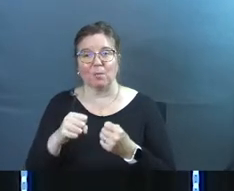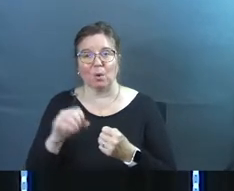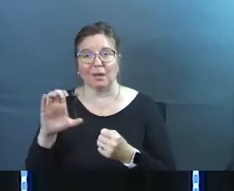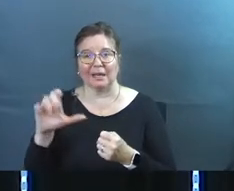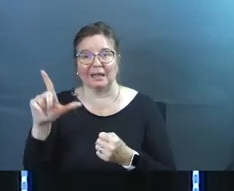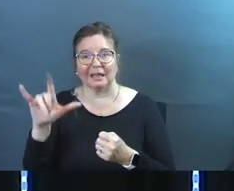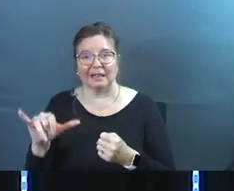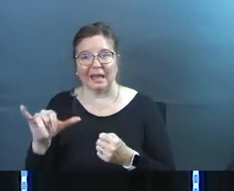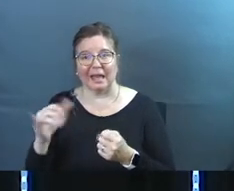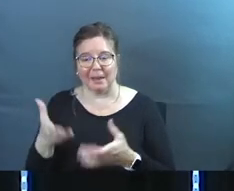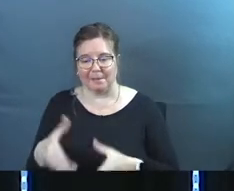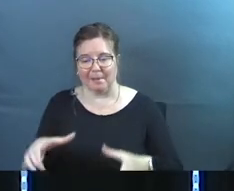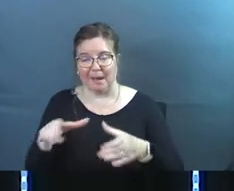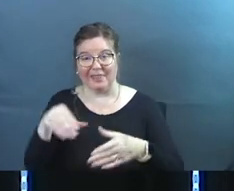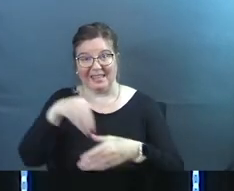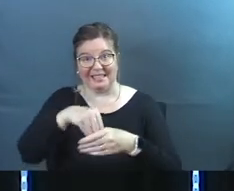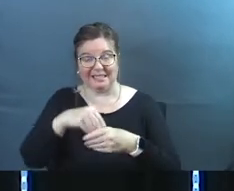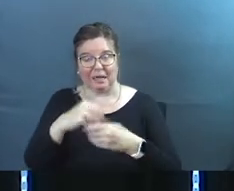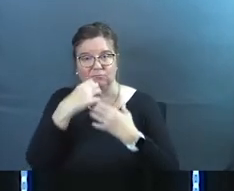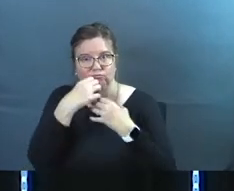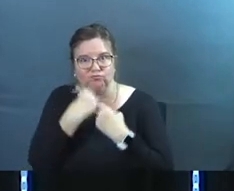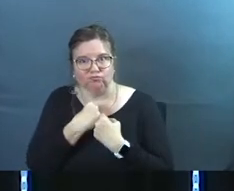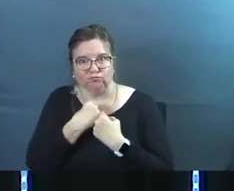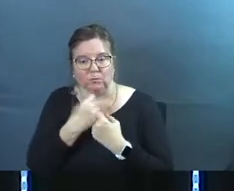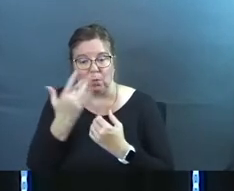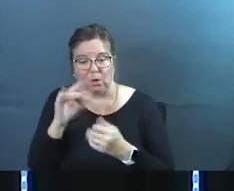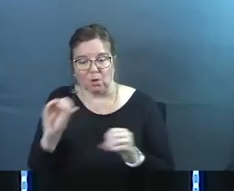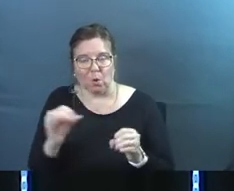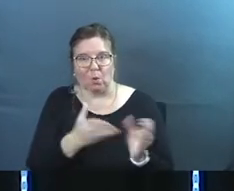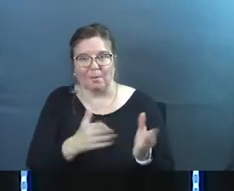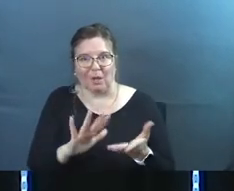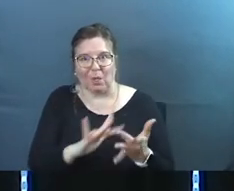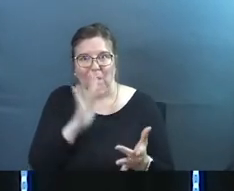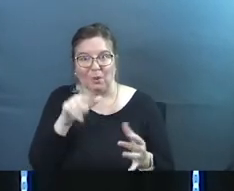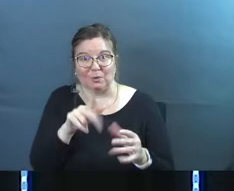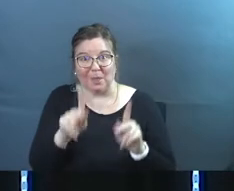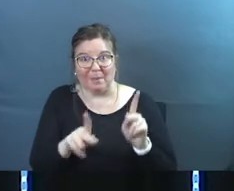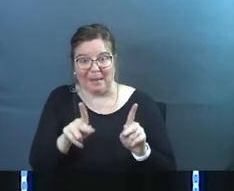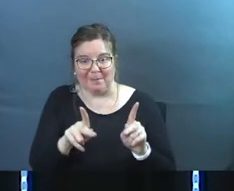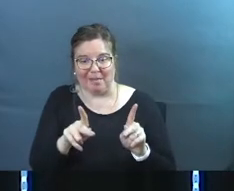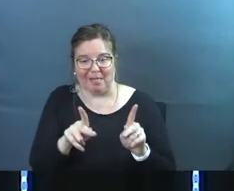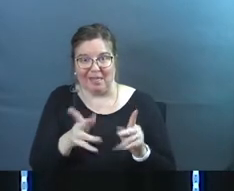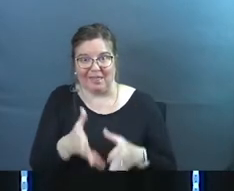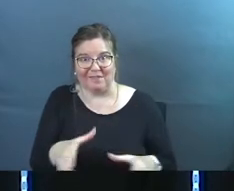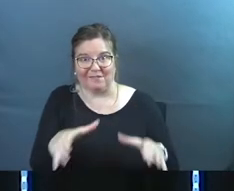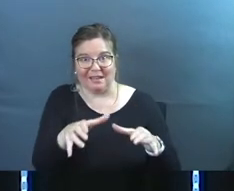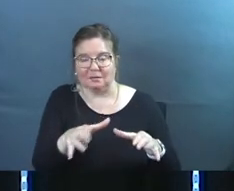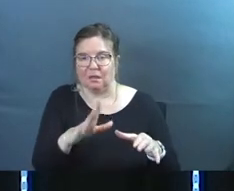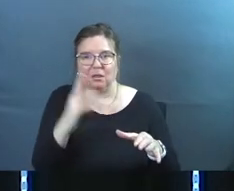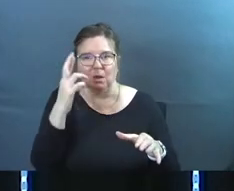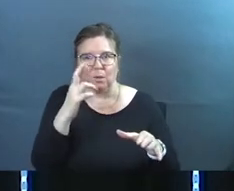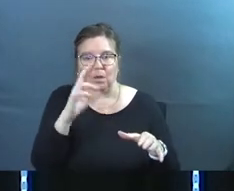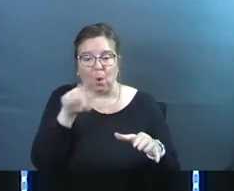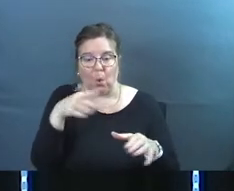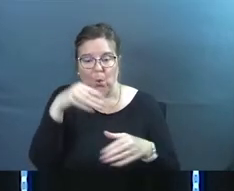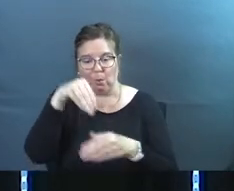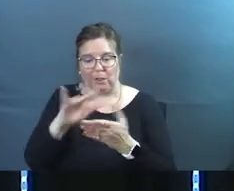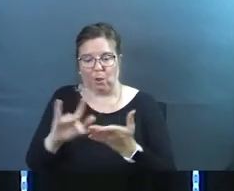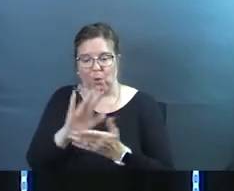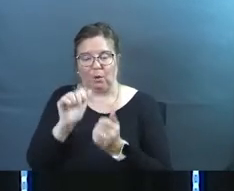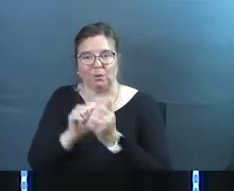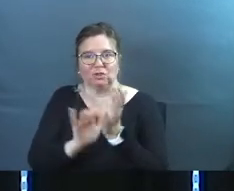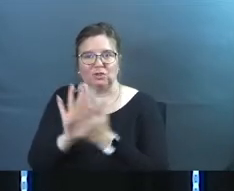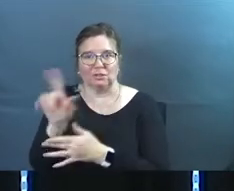that there's a treasure inside of so that nobody will bring glory to people that will realize the glory is only with